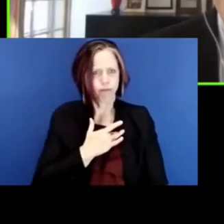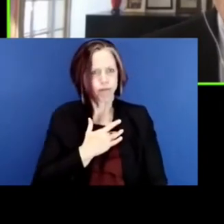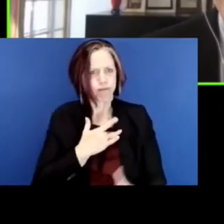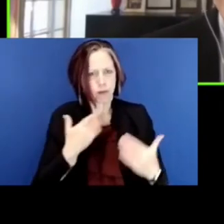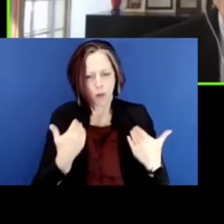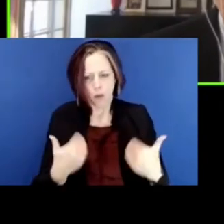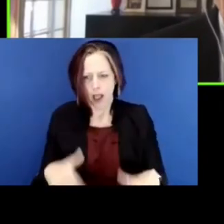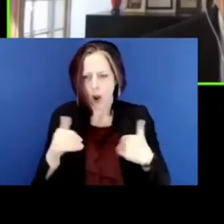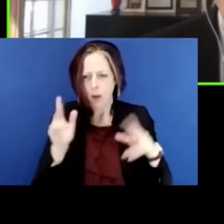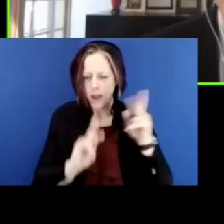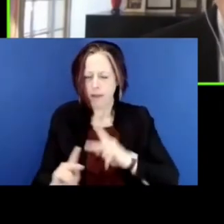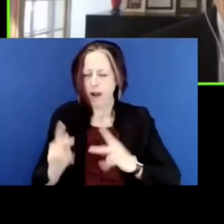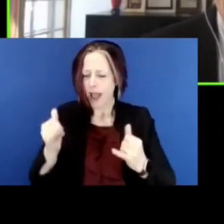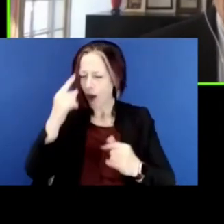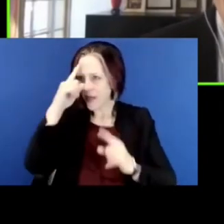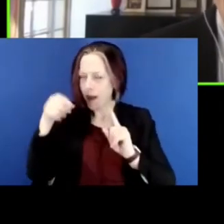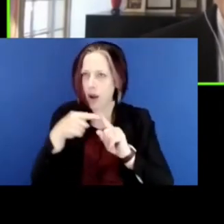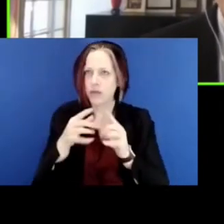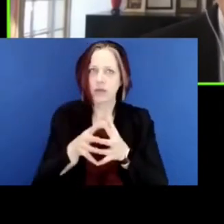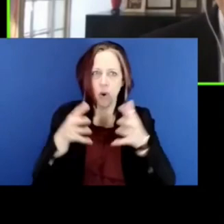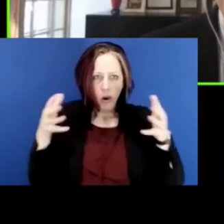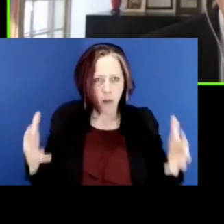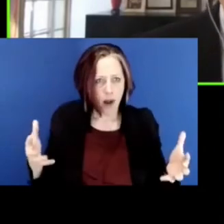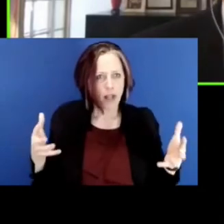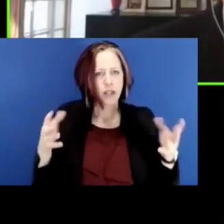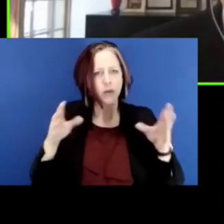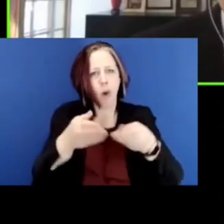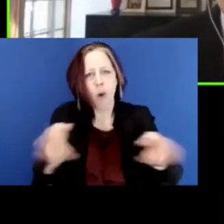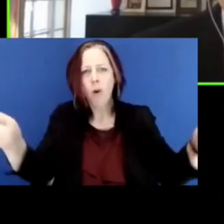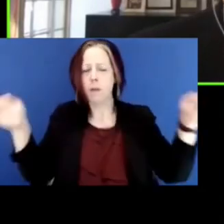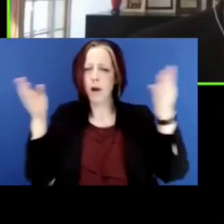people are thinking so much has been opened up.